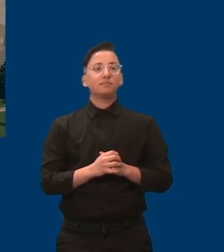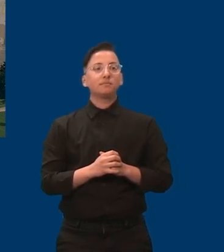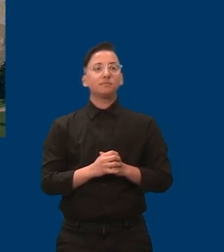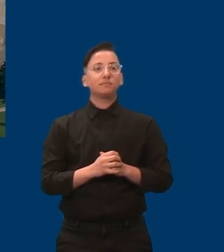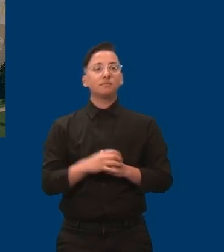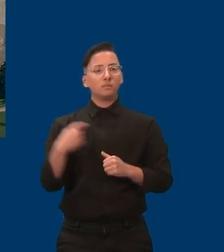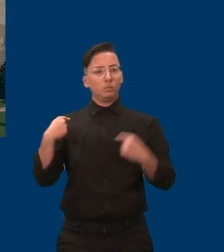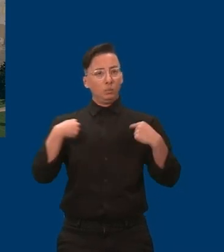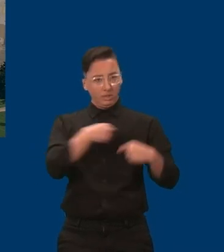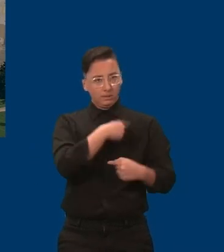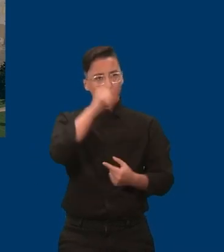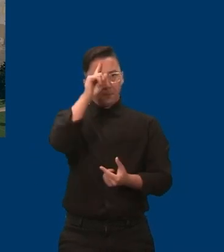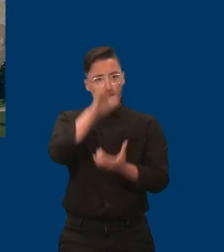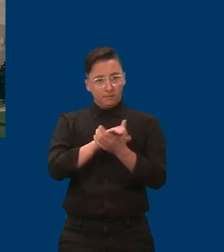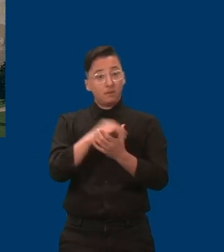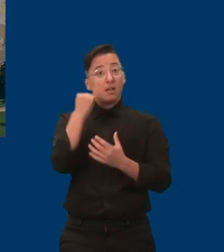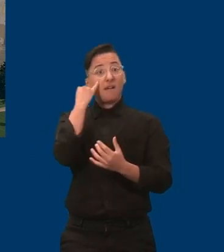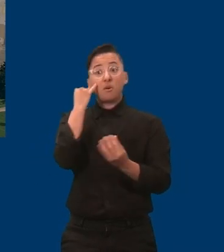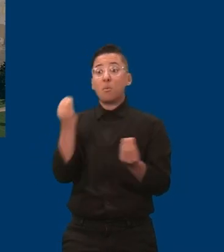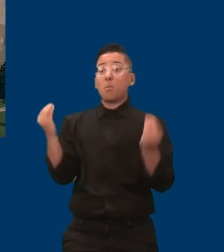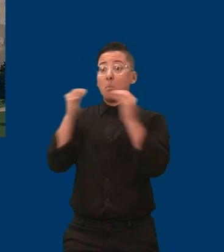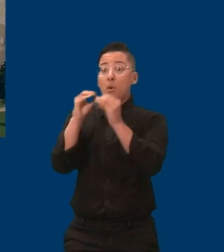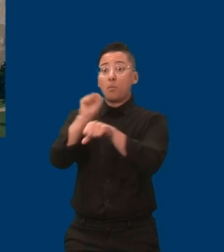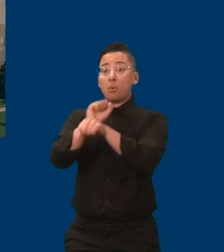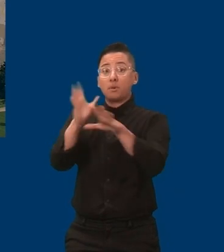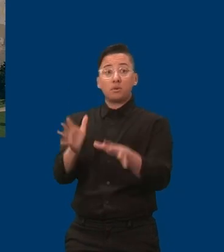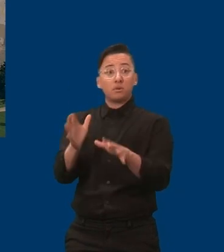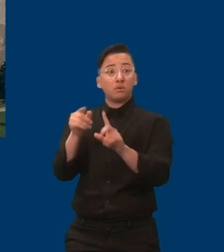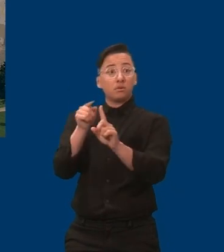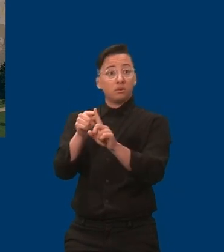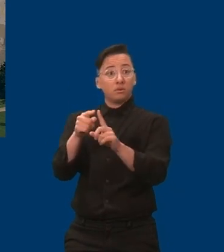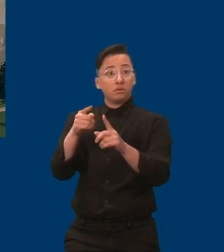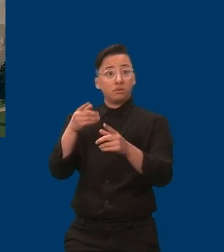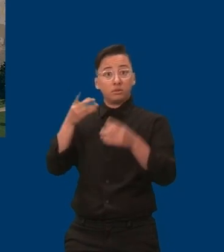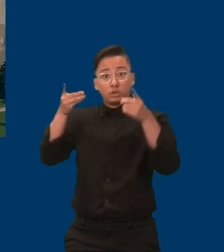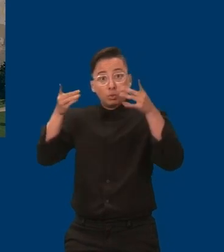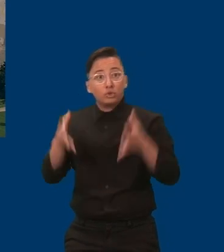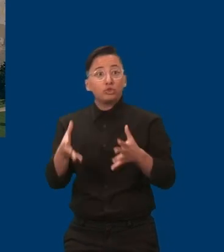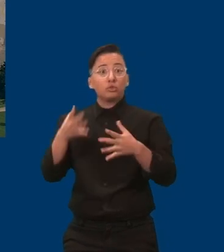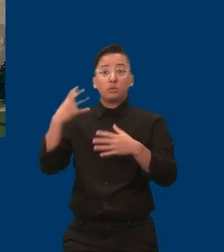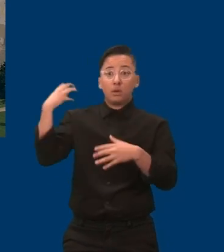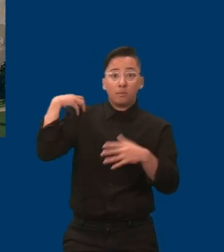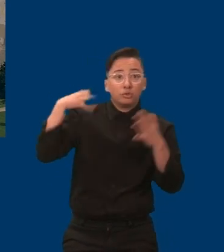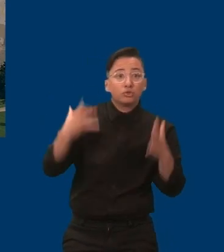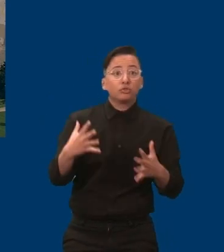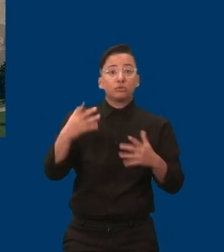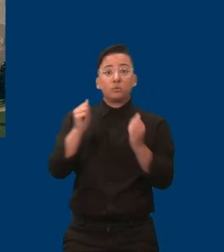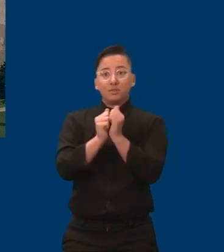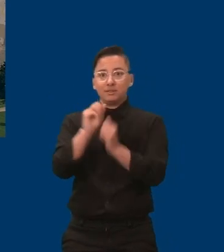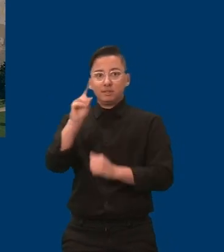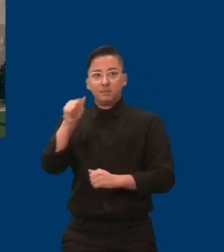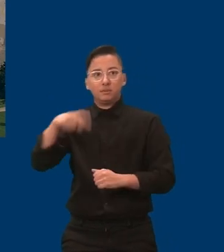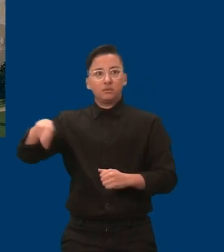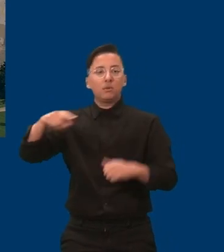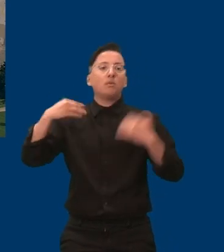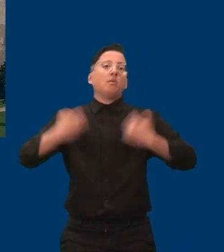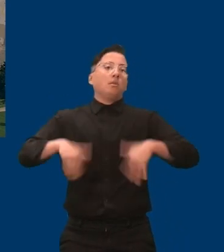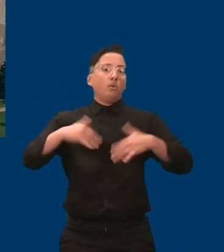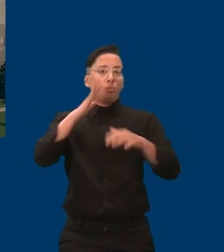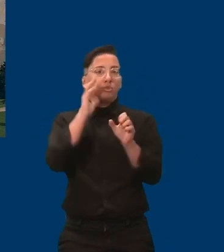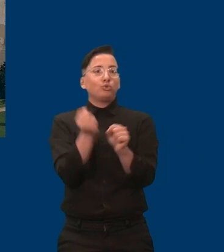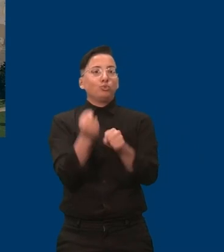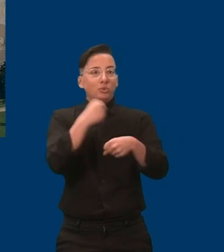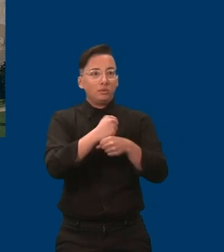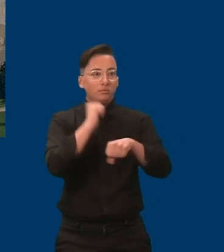employees, managers, directors, and commissioners with disabilities creating and implementing the policies and programs